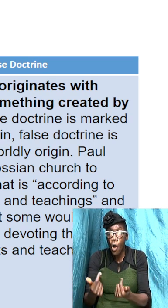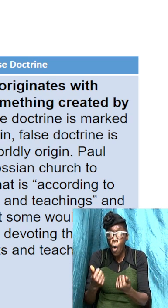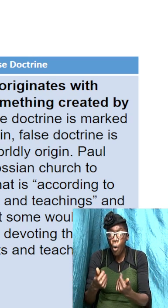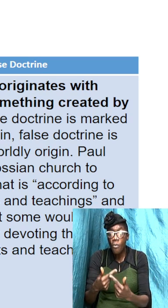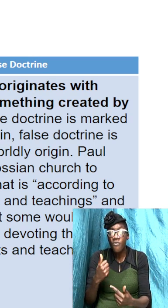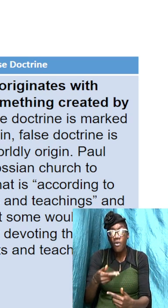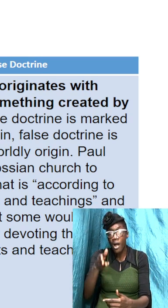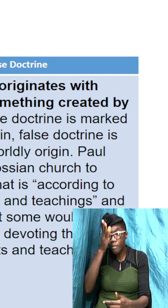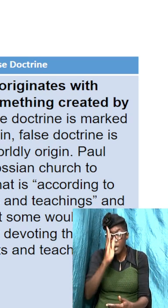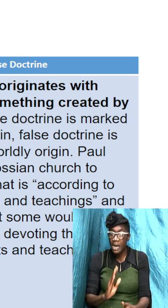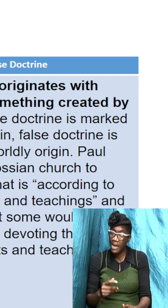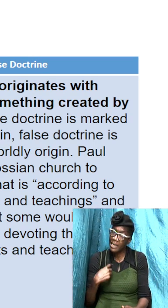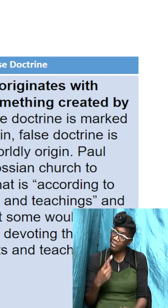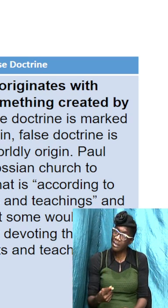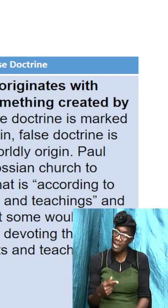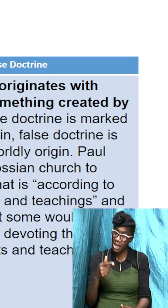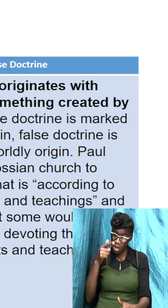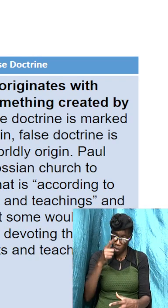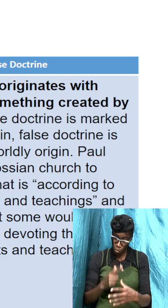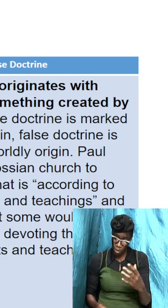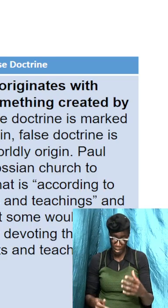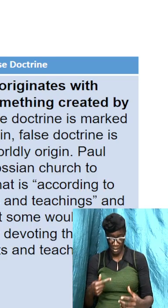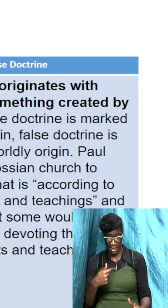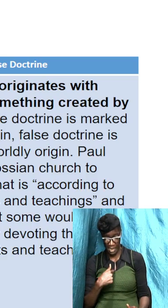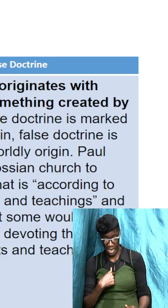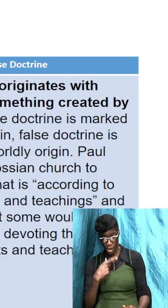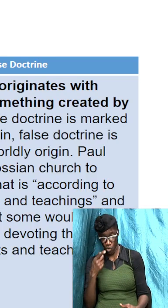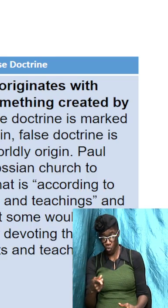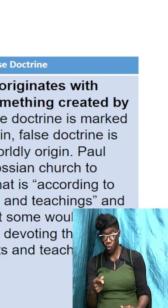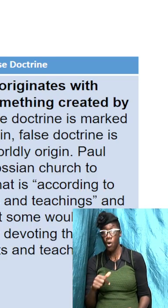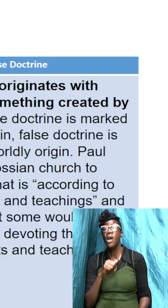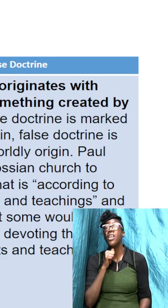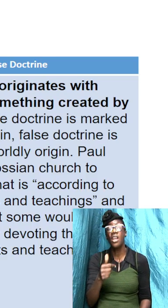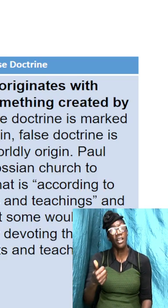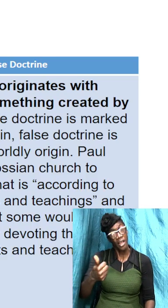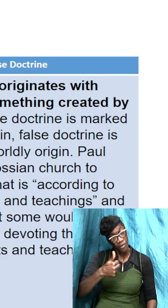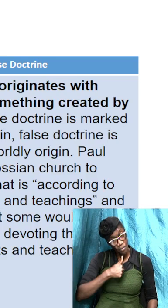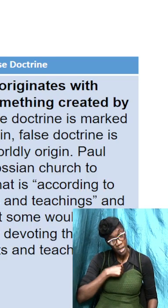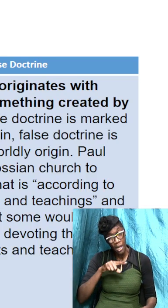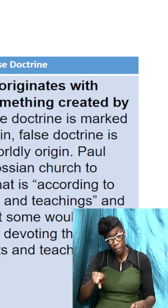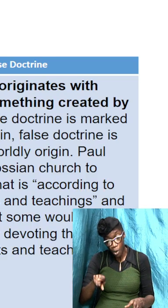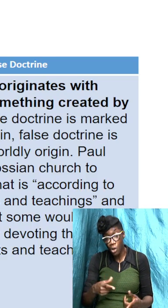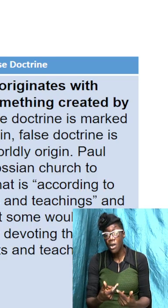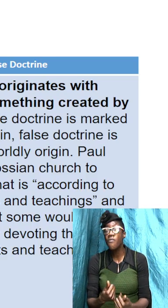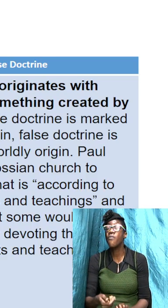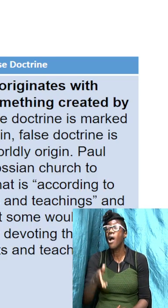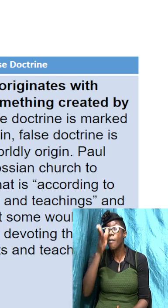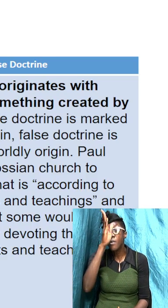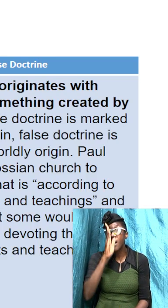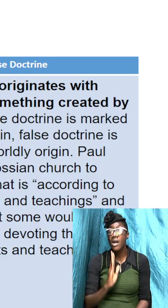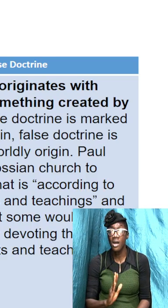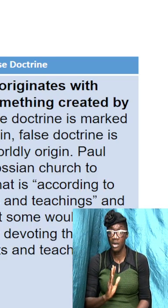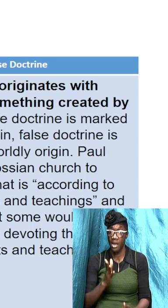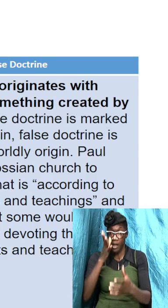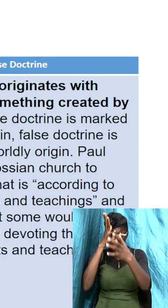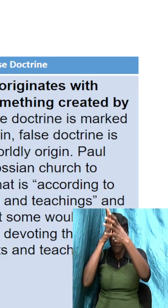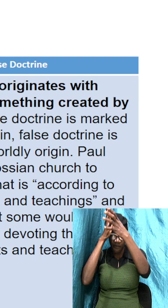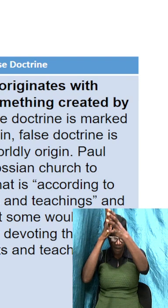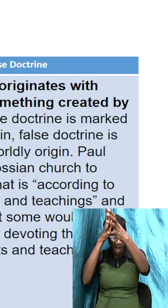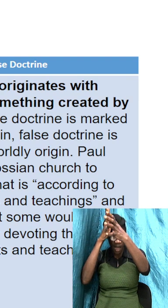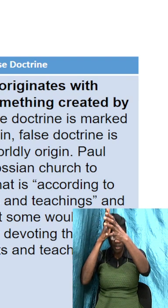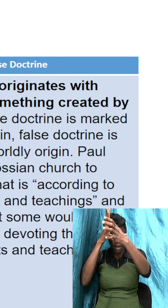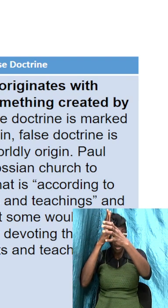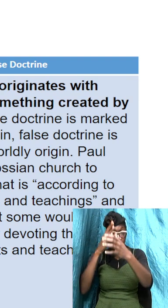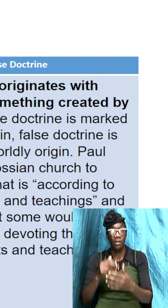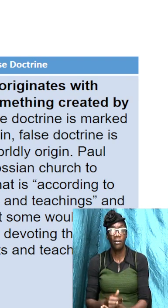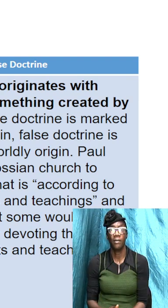God him said look here what I'm telling you of did not come of myself but it comes from my father hear what the